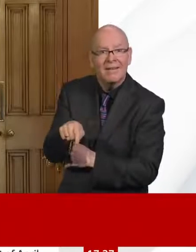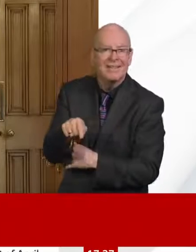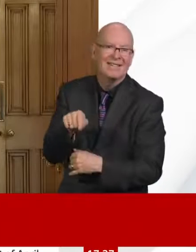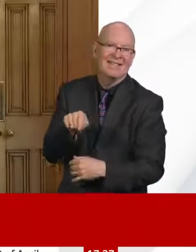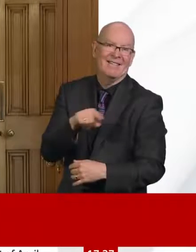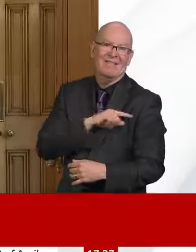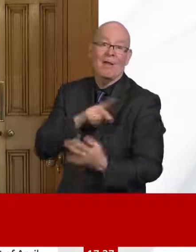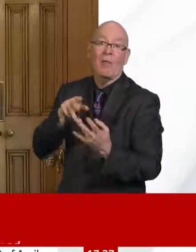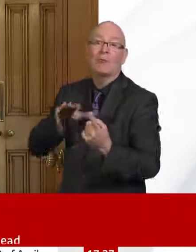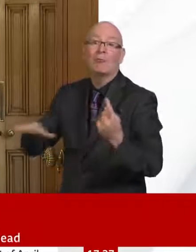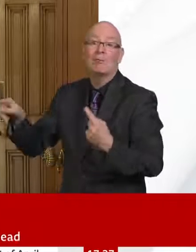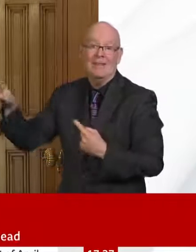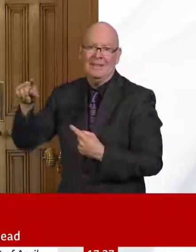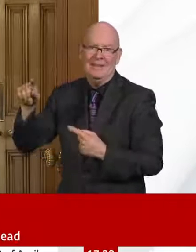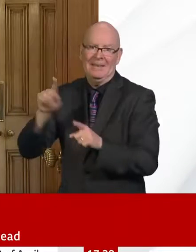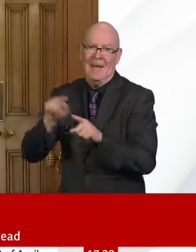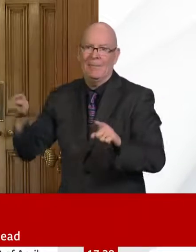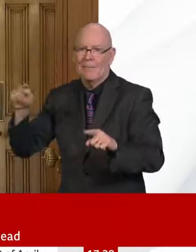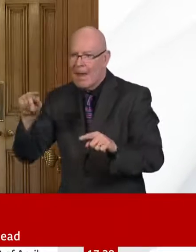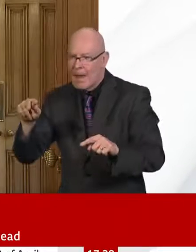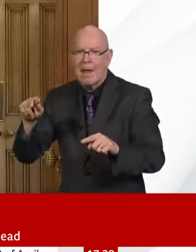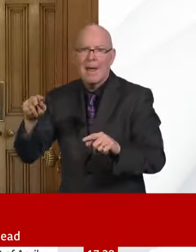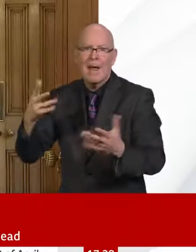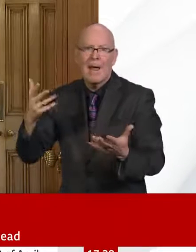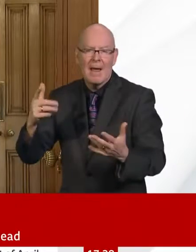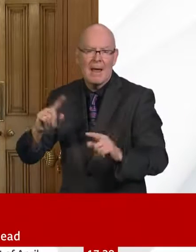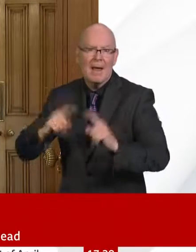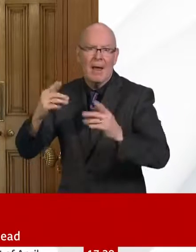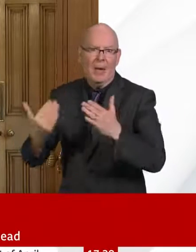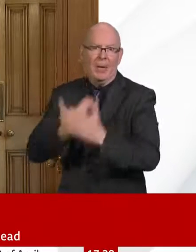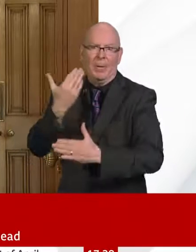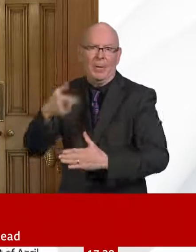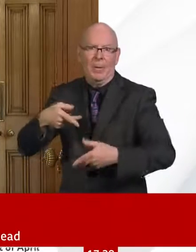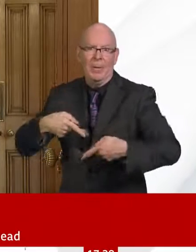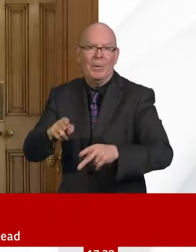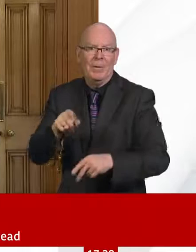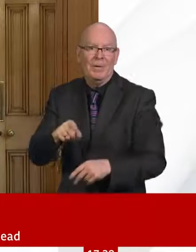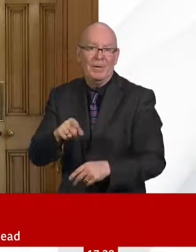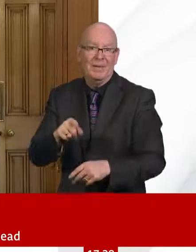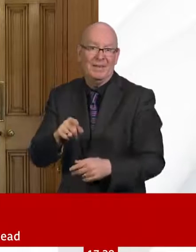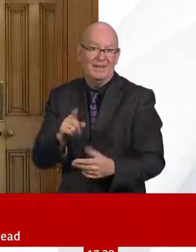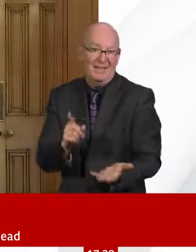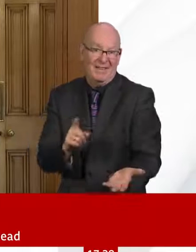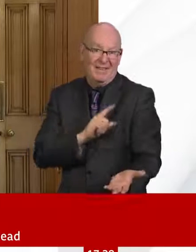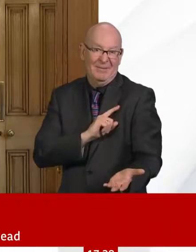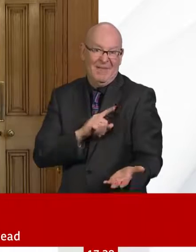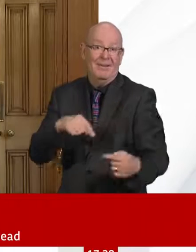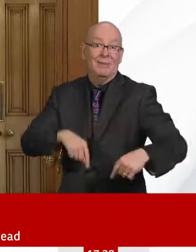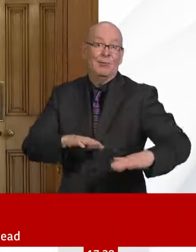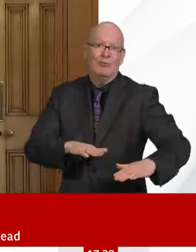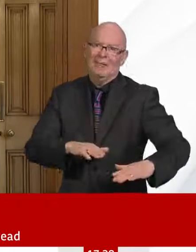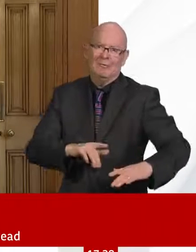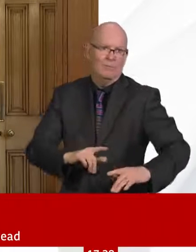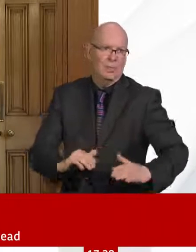in particular, you've seen, know, whether it's the US, whether it's France, whether it's actually Germany, as well, you know, in all their domestic press and media